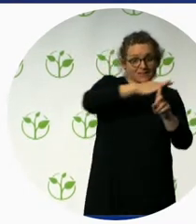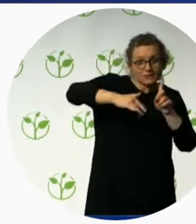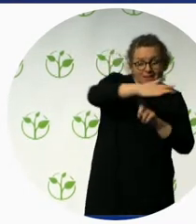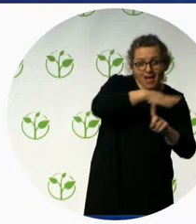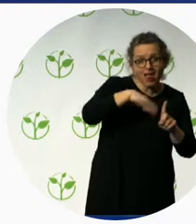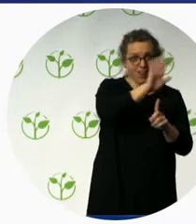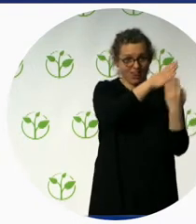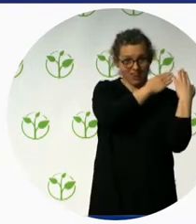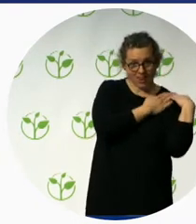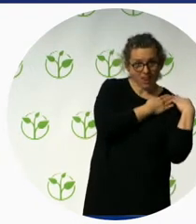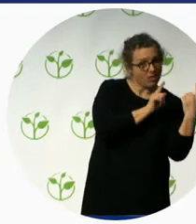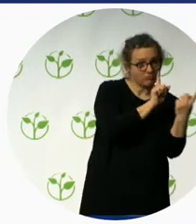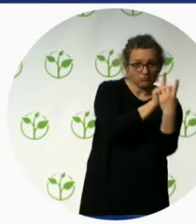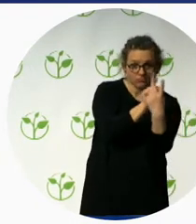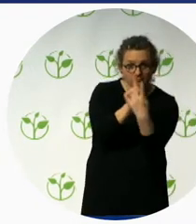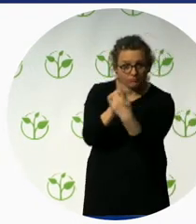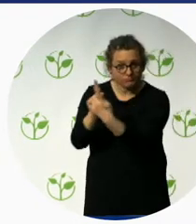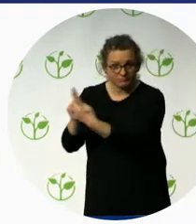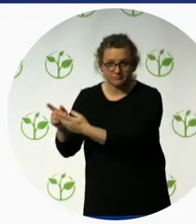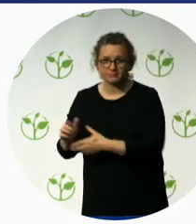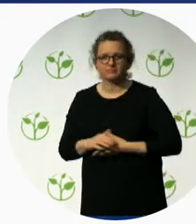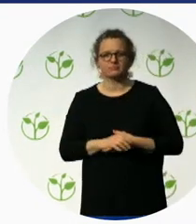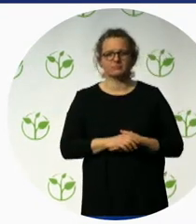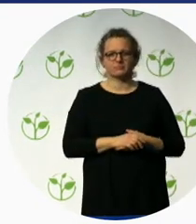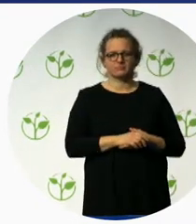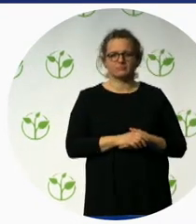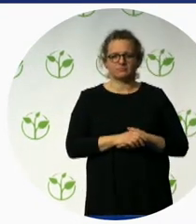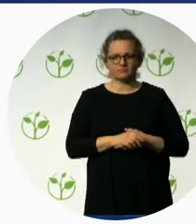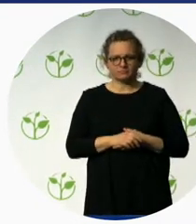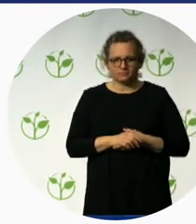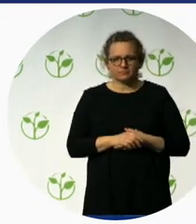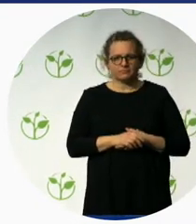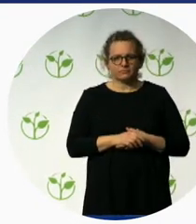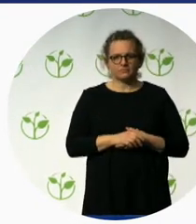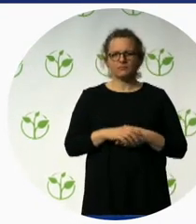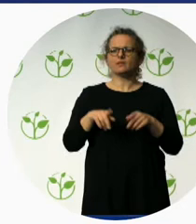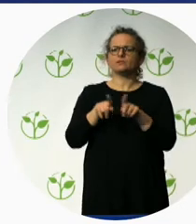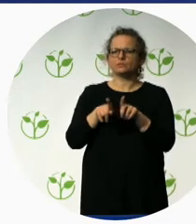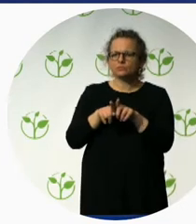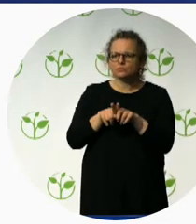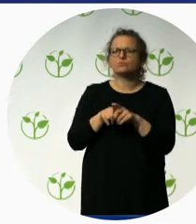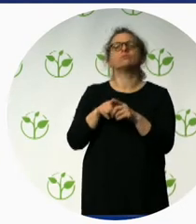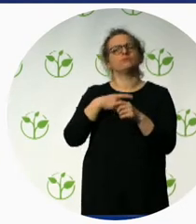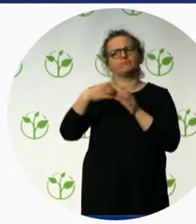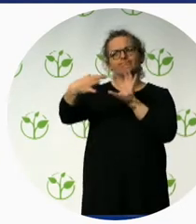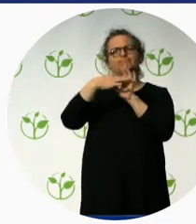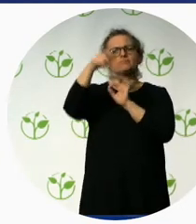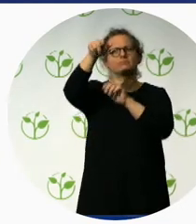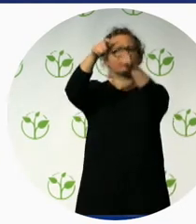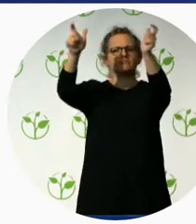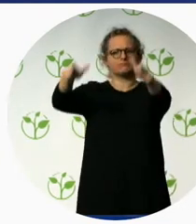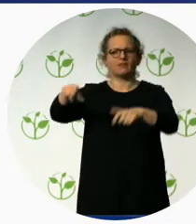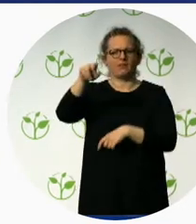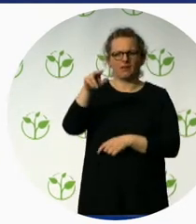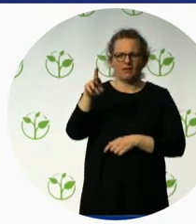with INAT, our organization, which is raising the awareness of the public sector, private tourism businesses and introducing actually